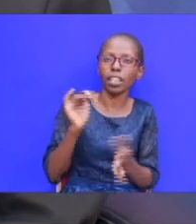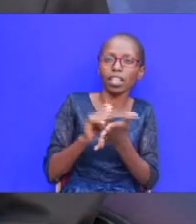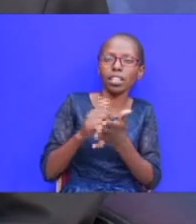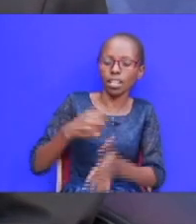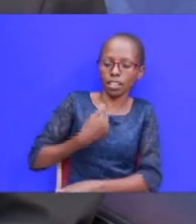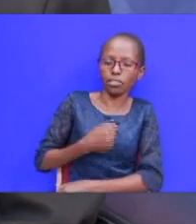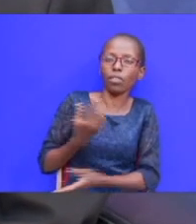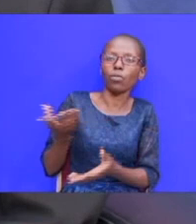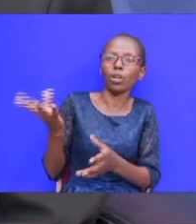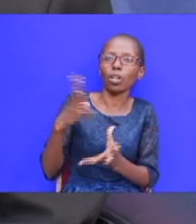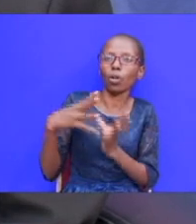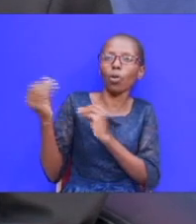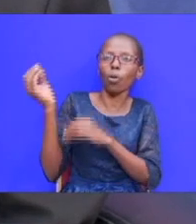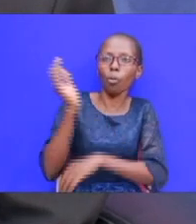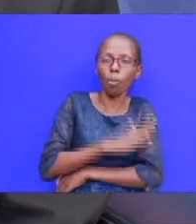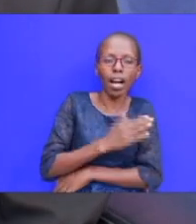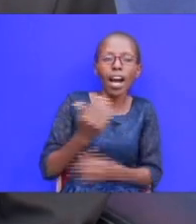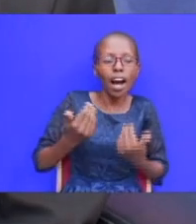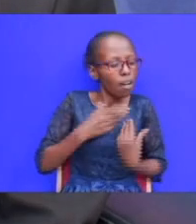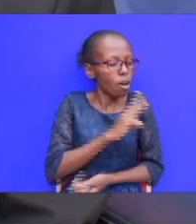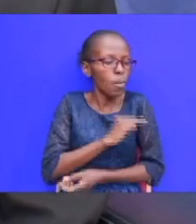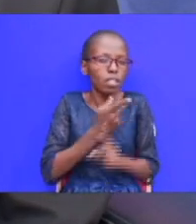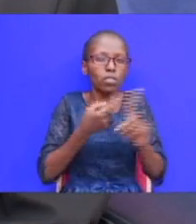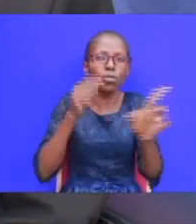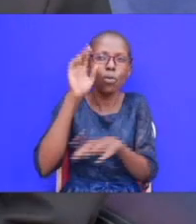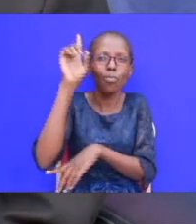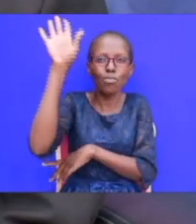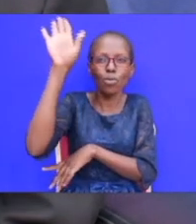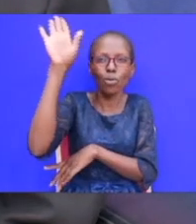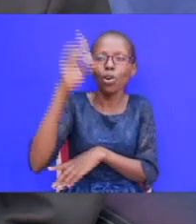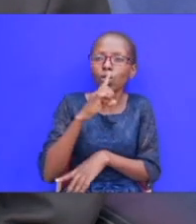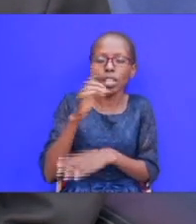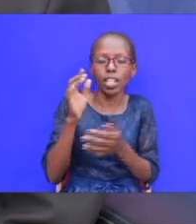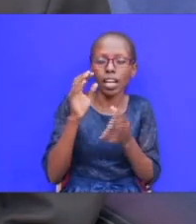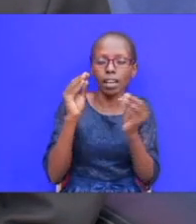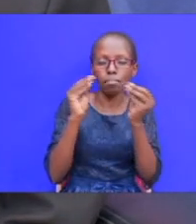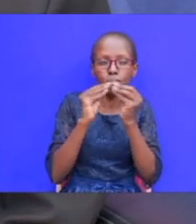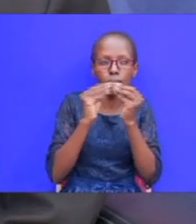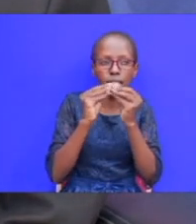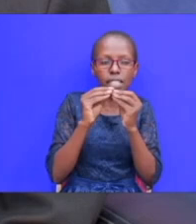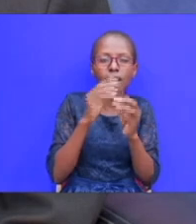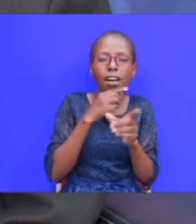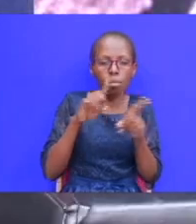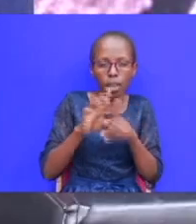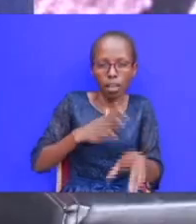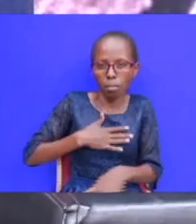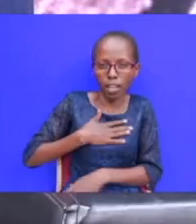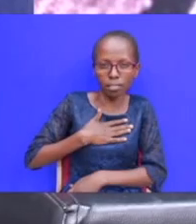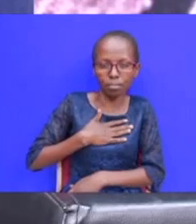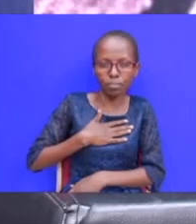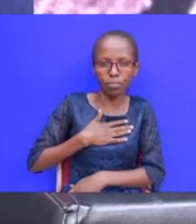can i have a little of the mercies from you so that i can meet my brother is there part of mercy remaining for me yeah